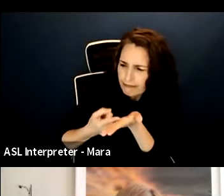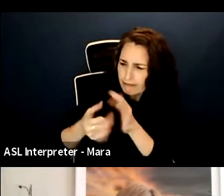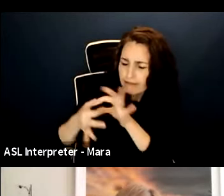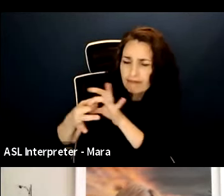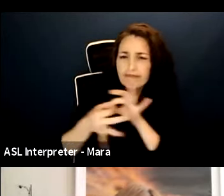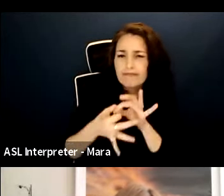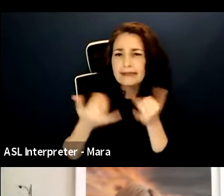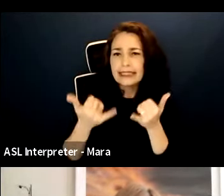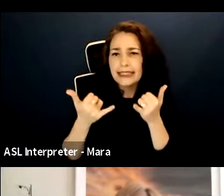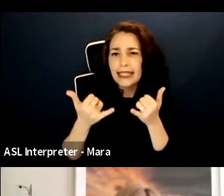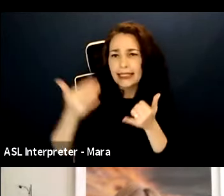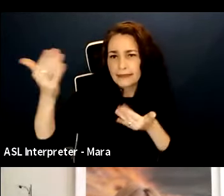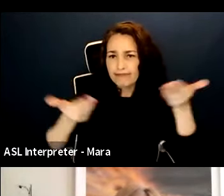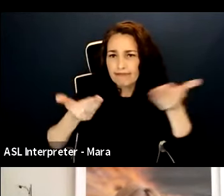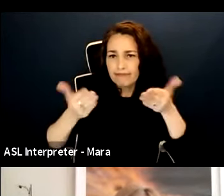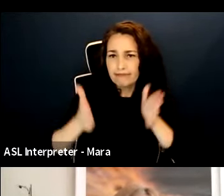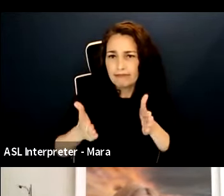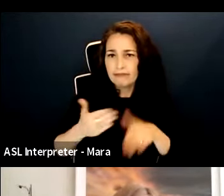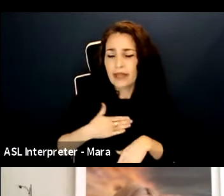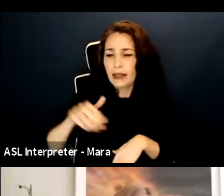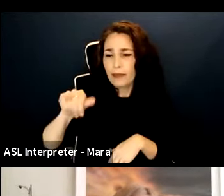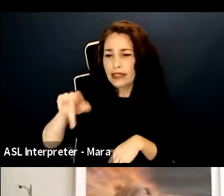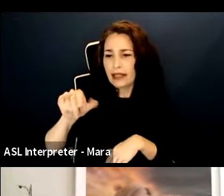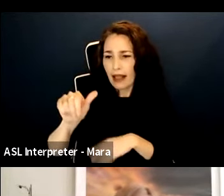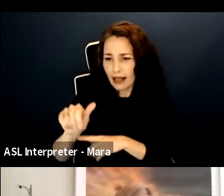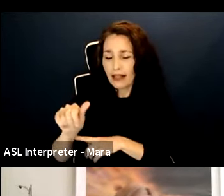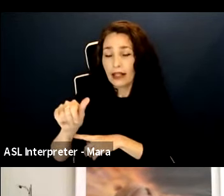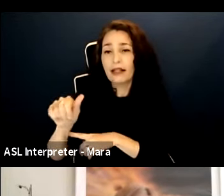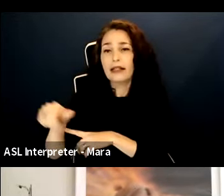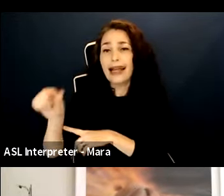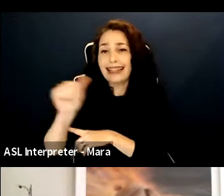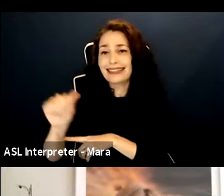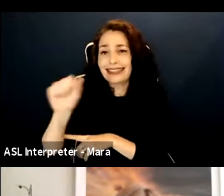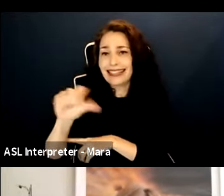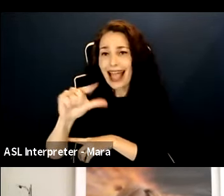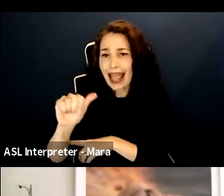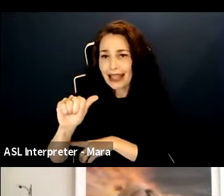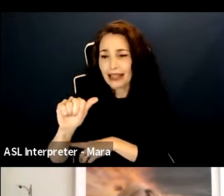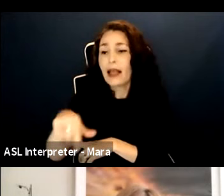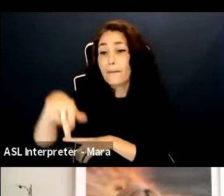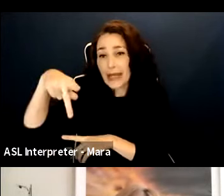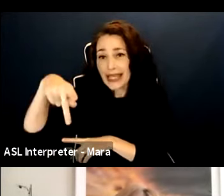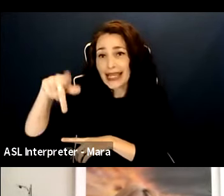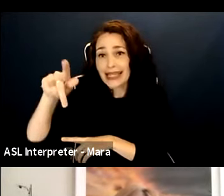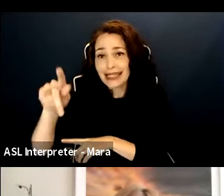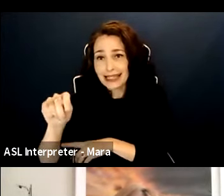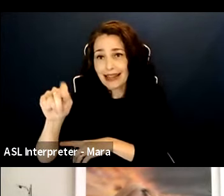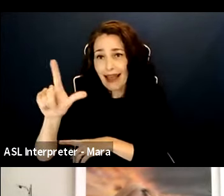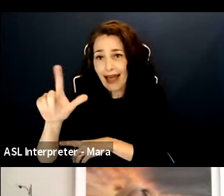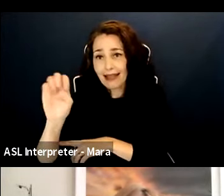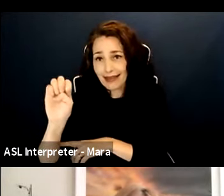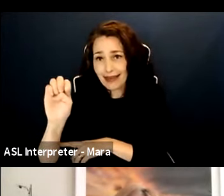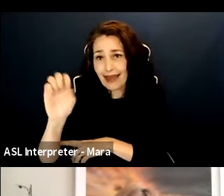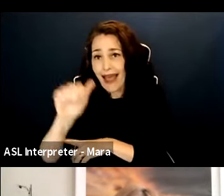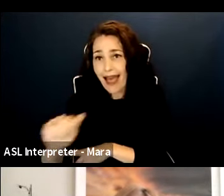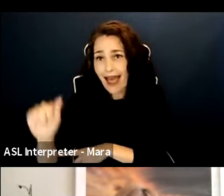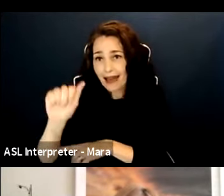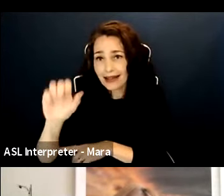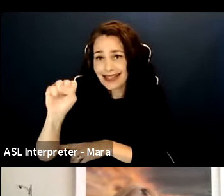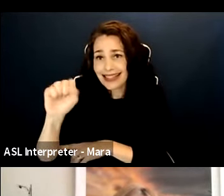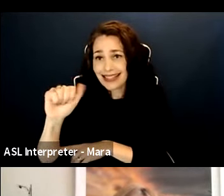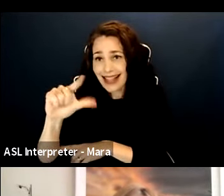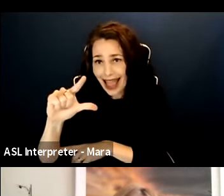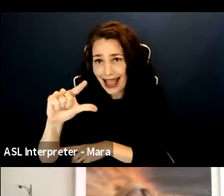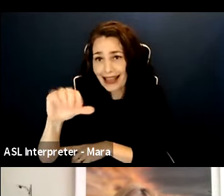guests, please email pteoe at segaftra.org. That's P-T-E-O-E at segaftra.org.